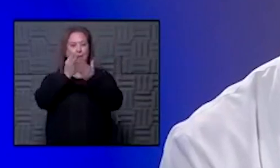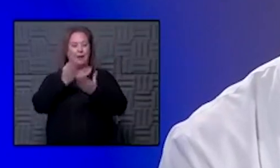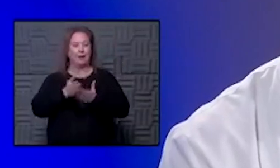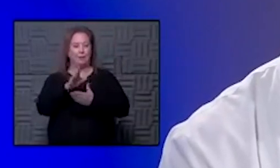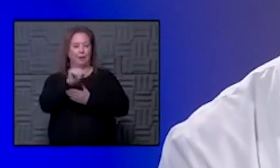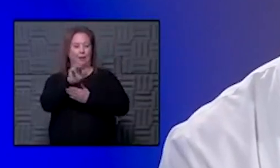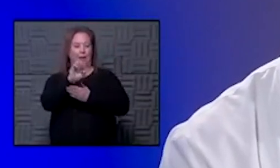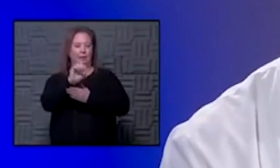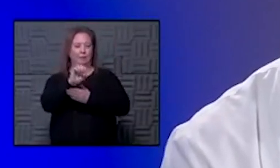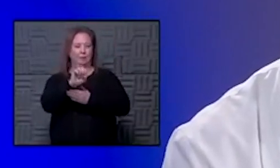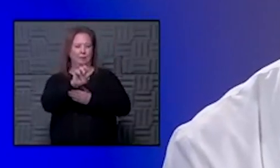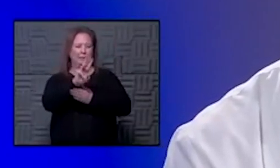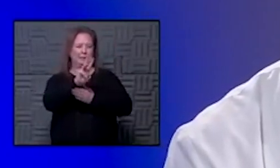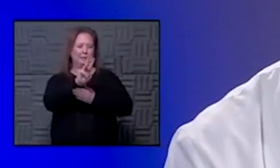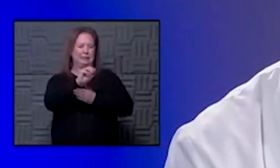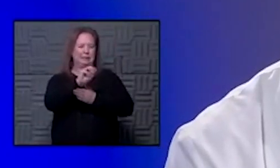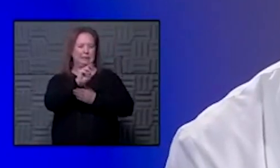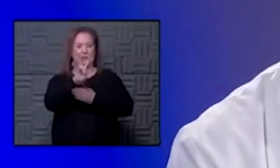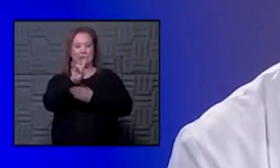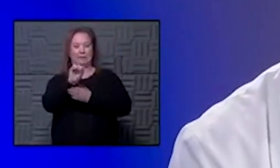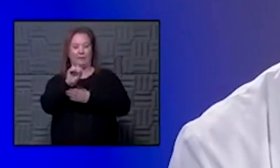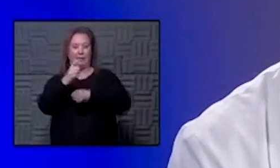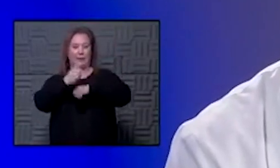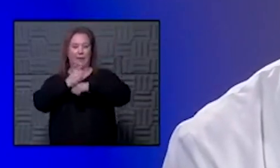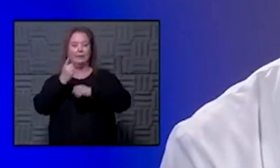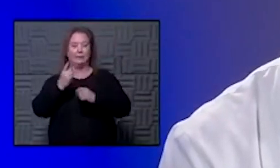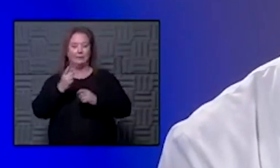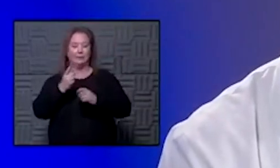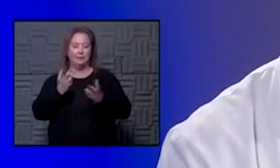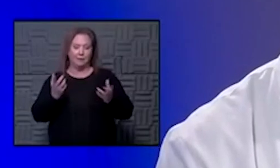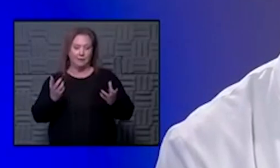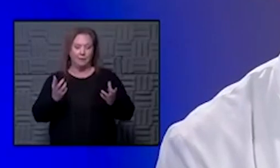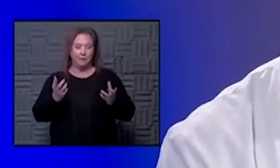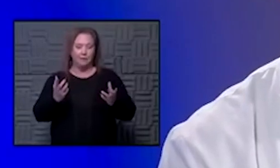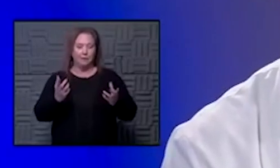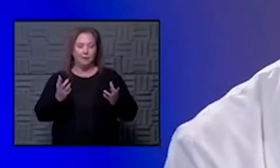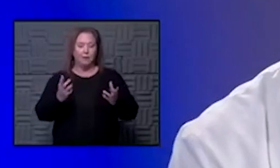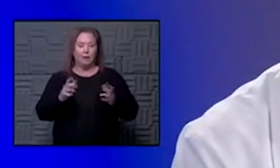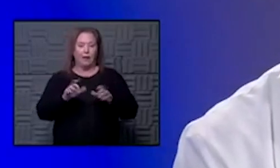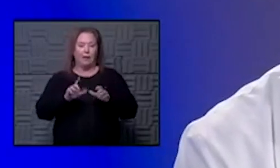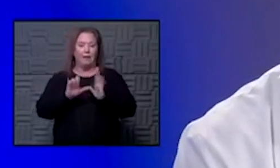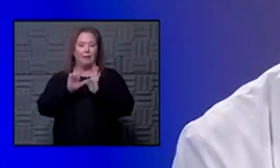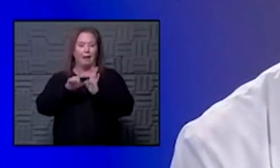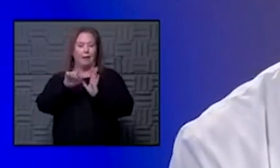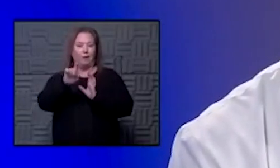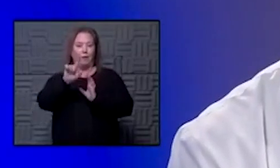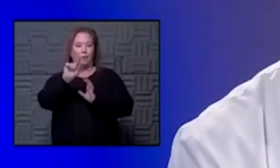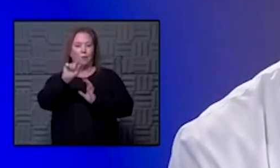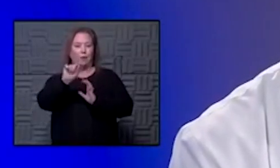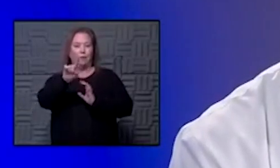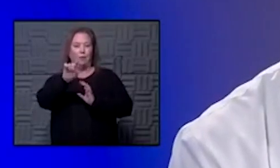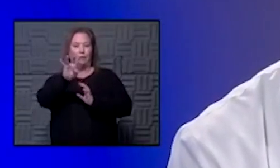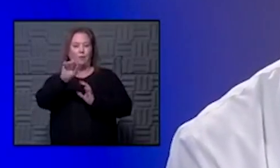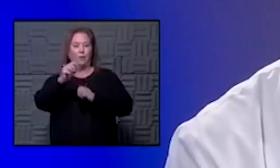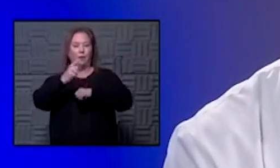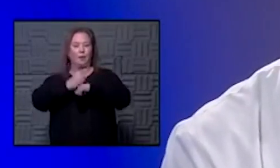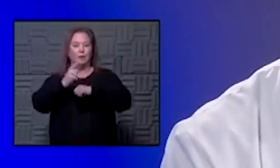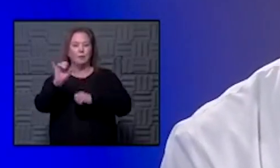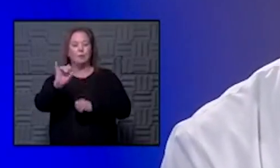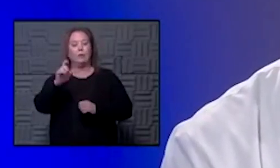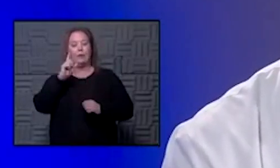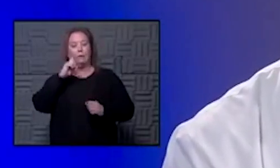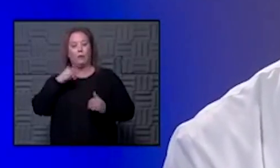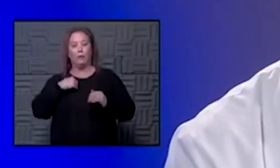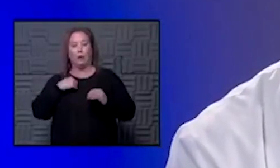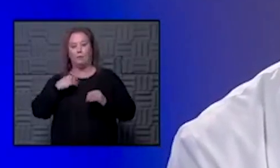little as between 60 and 70 days um you know and of course further out at 120 or 140 days but if you